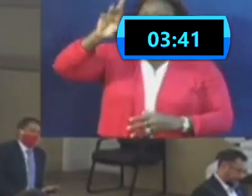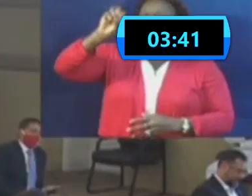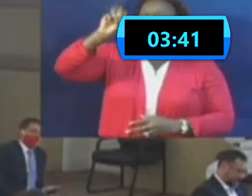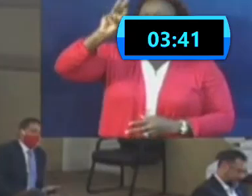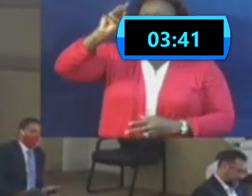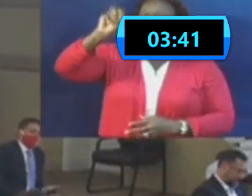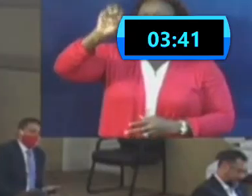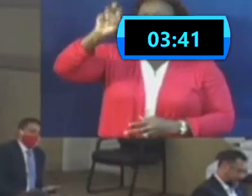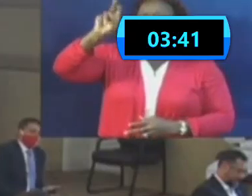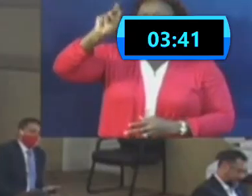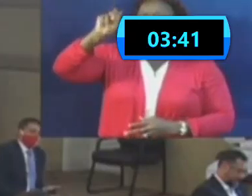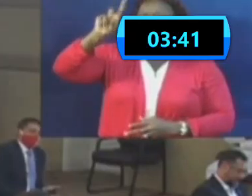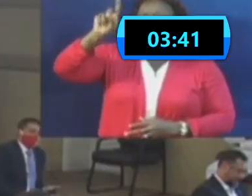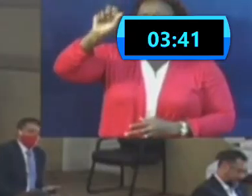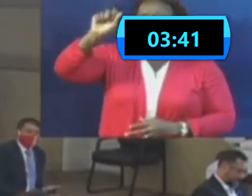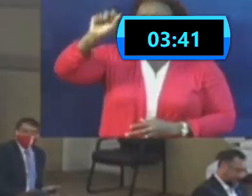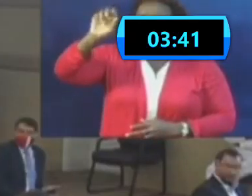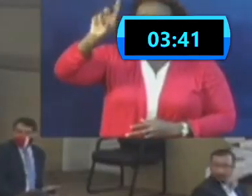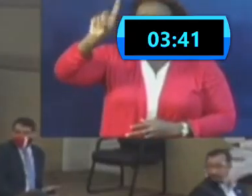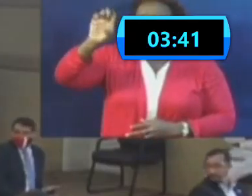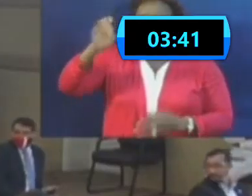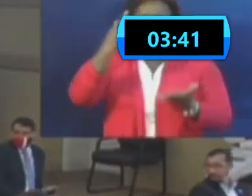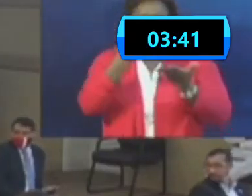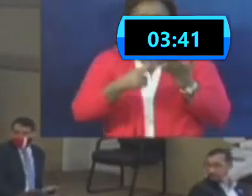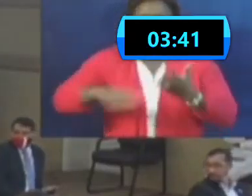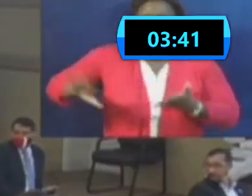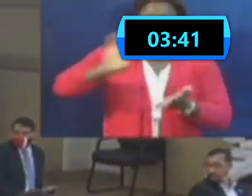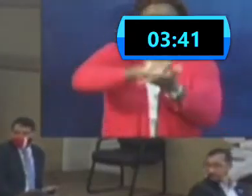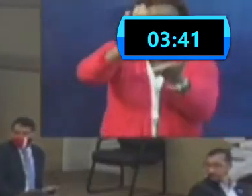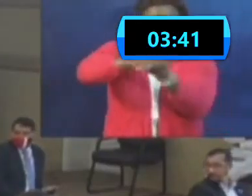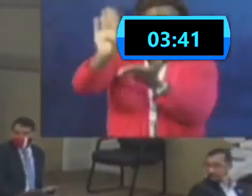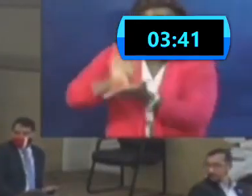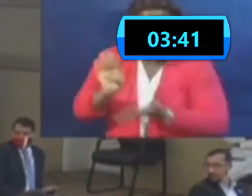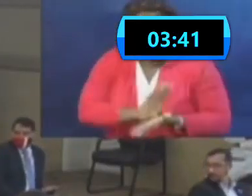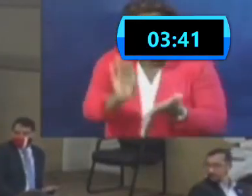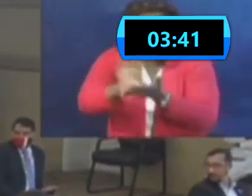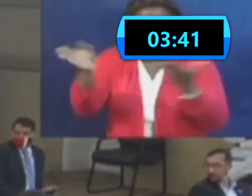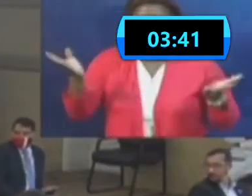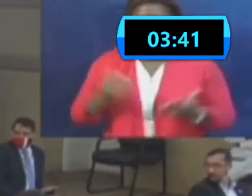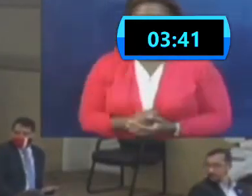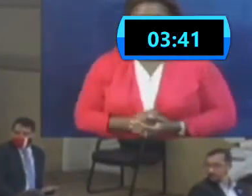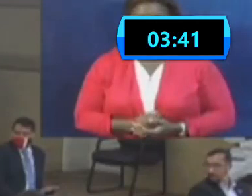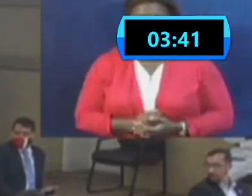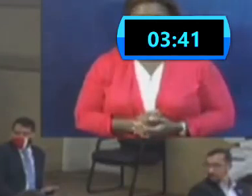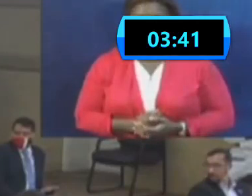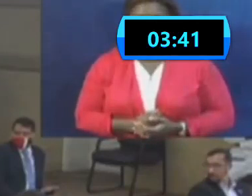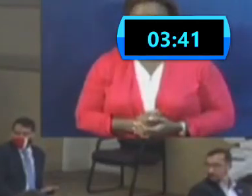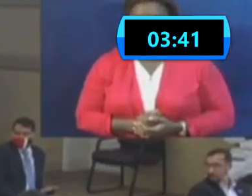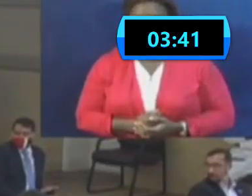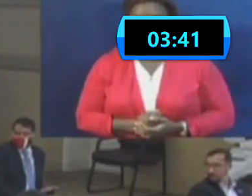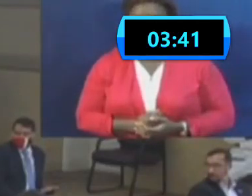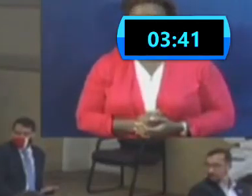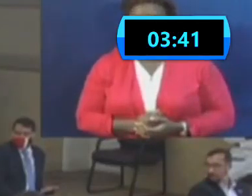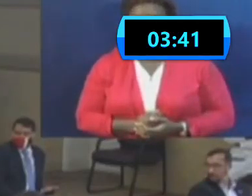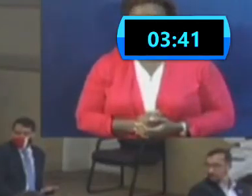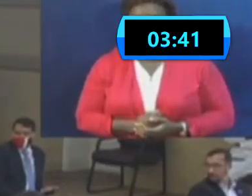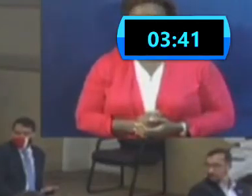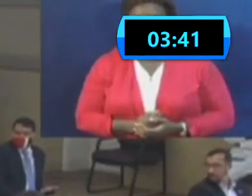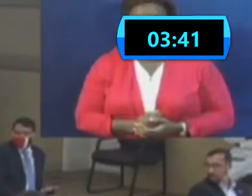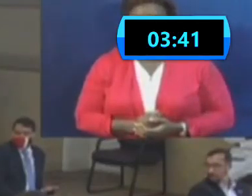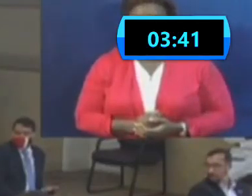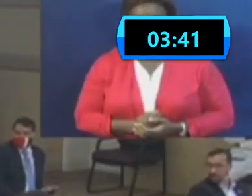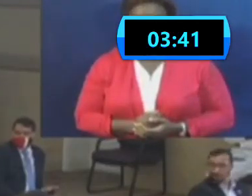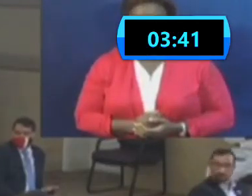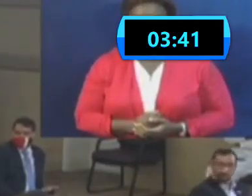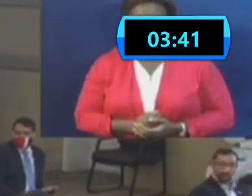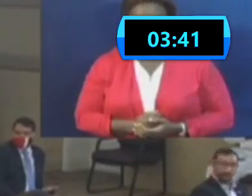we have already been bombarded with calls to the newsroom concerning the flights that people are unable to make tomorrow because of them not